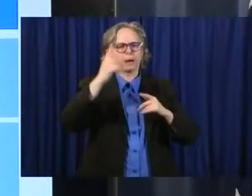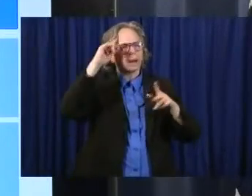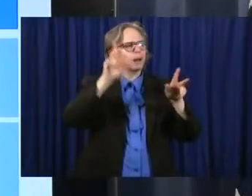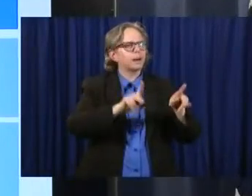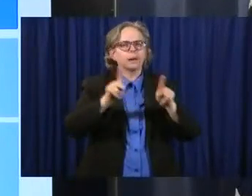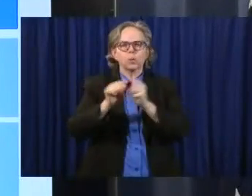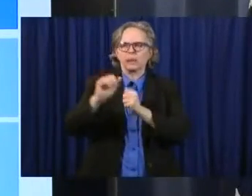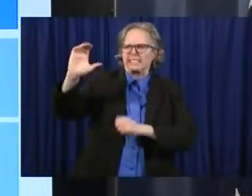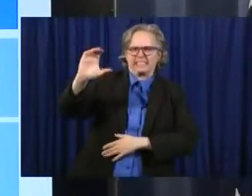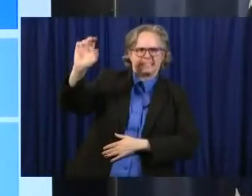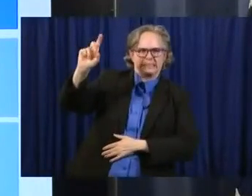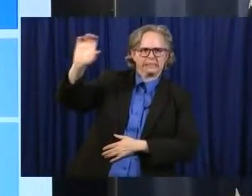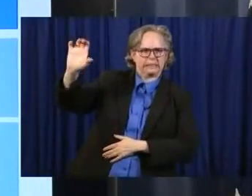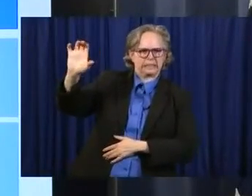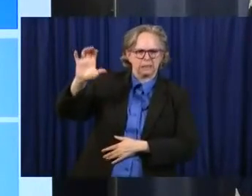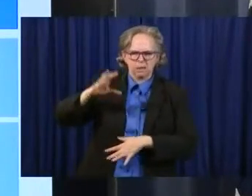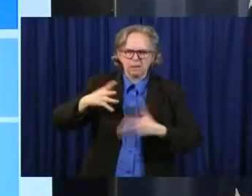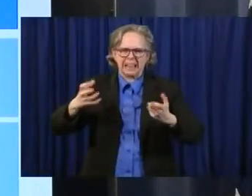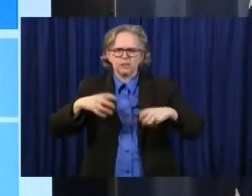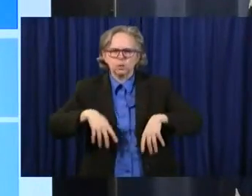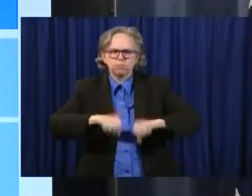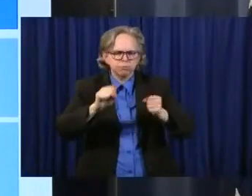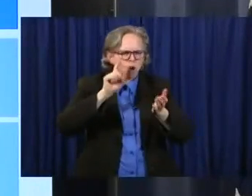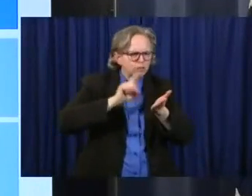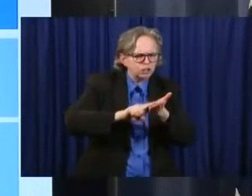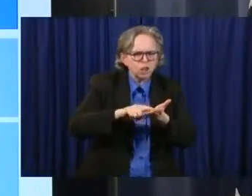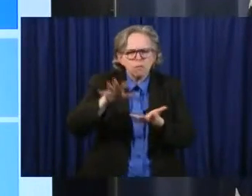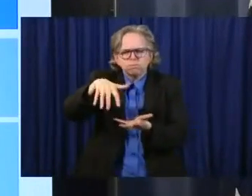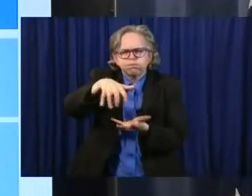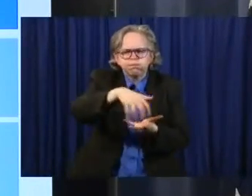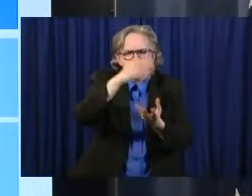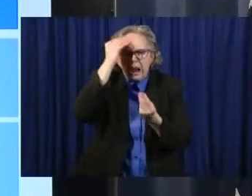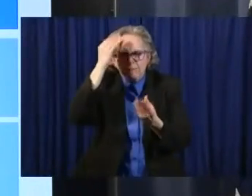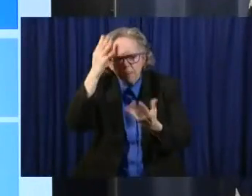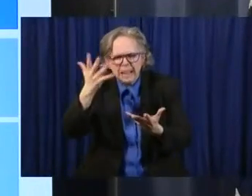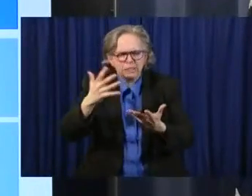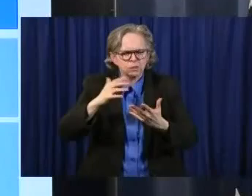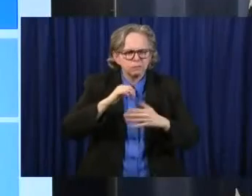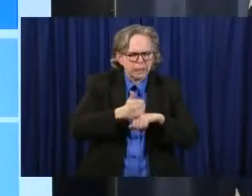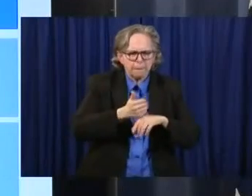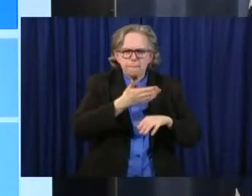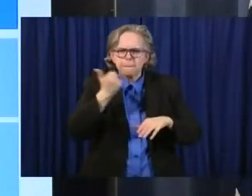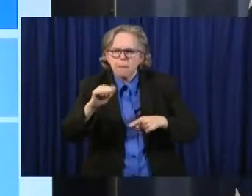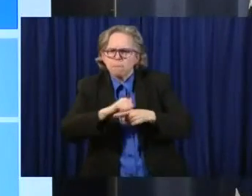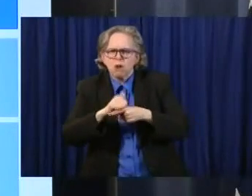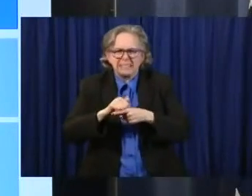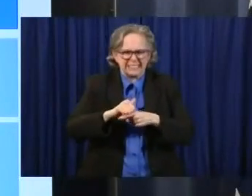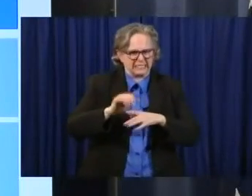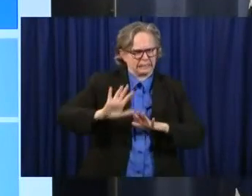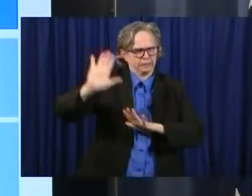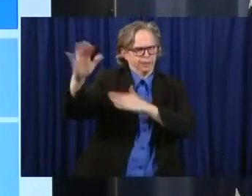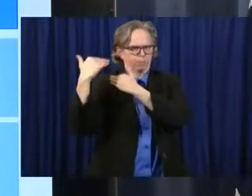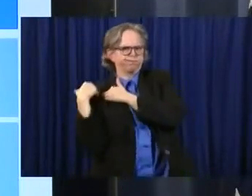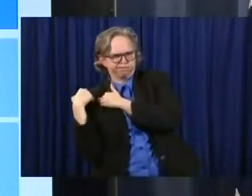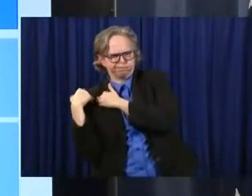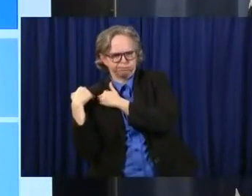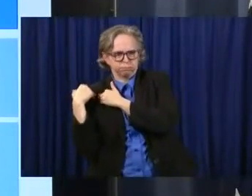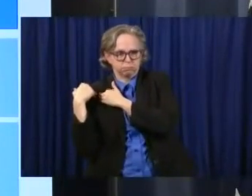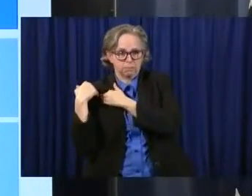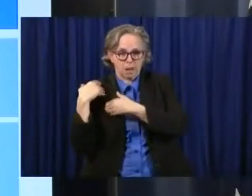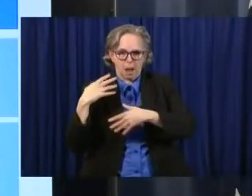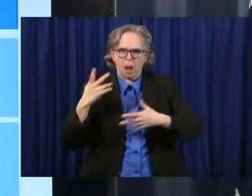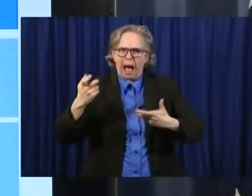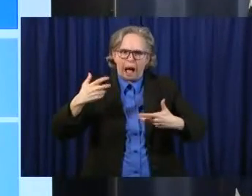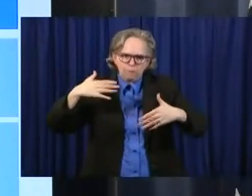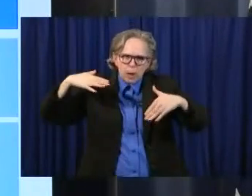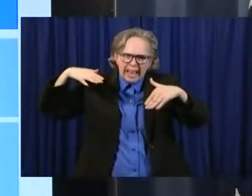research and data gathering. We bring best practices to the table. But everything real that happens in public health happens at